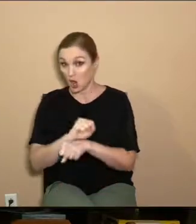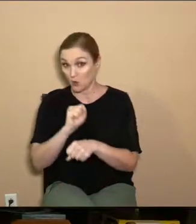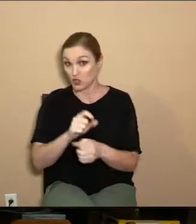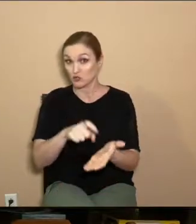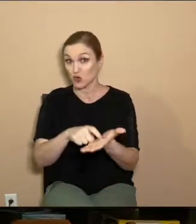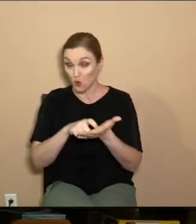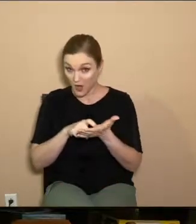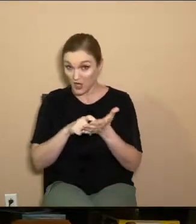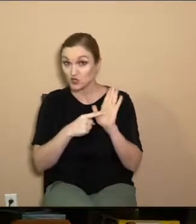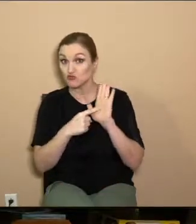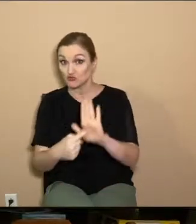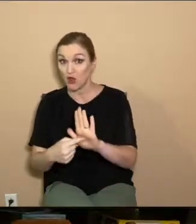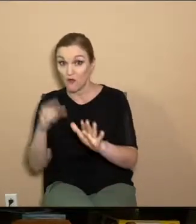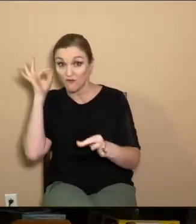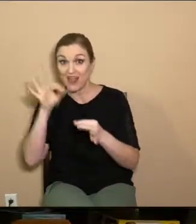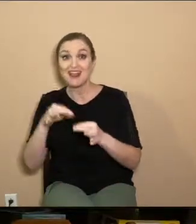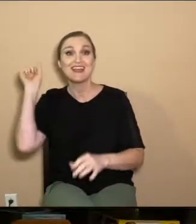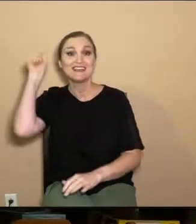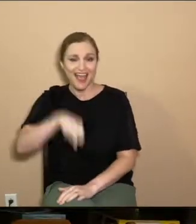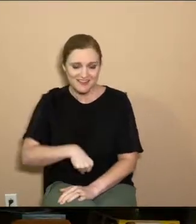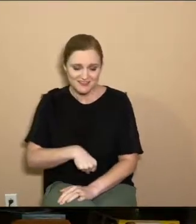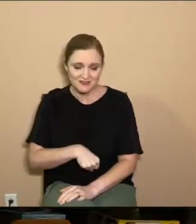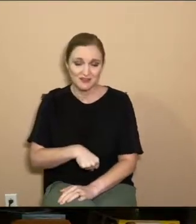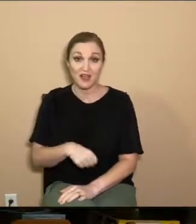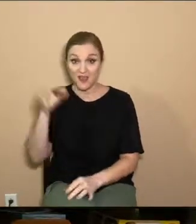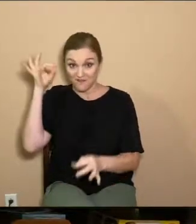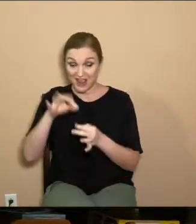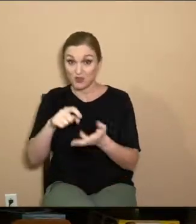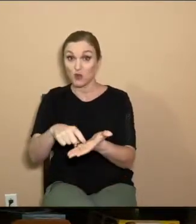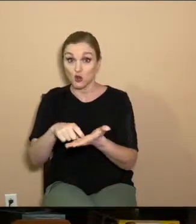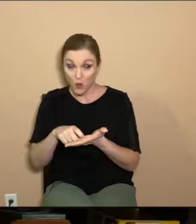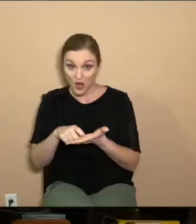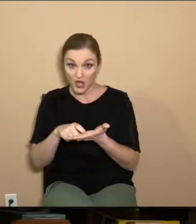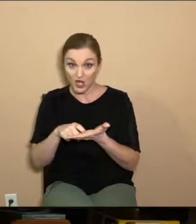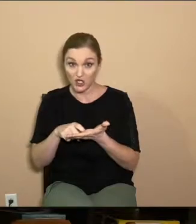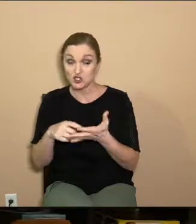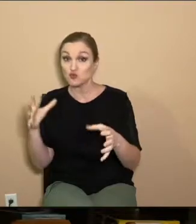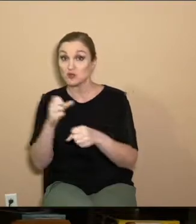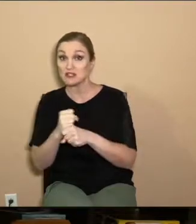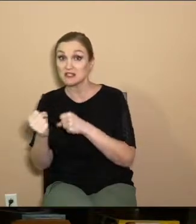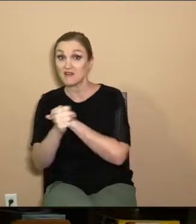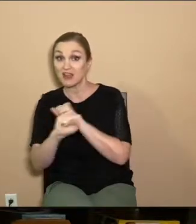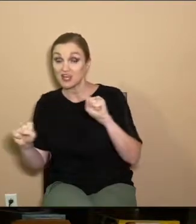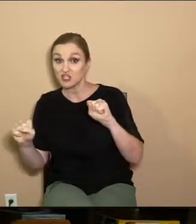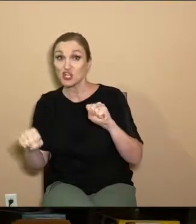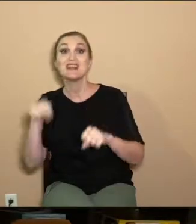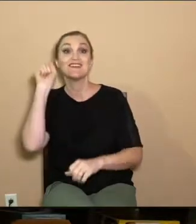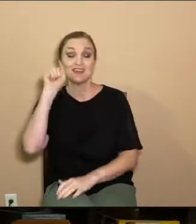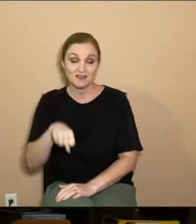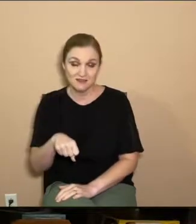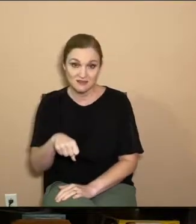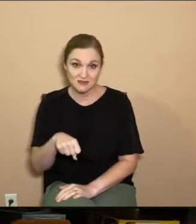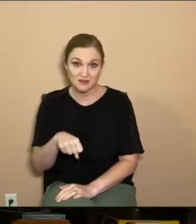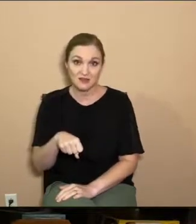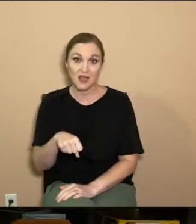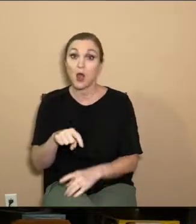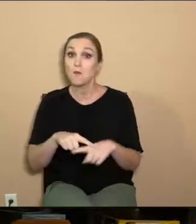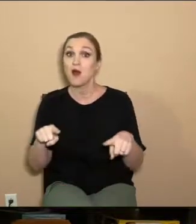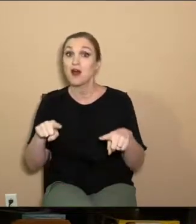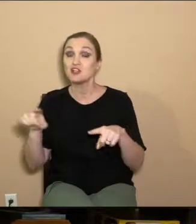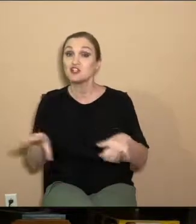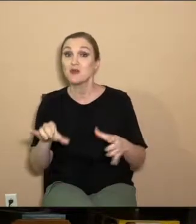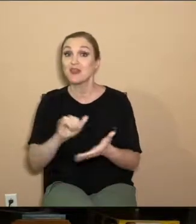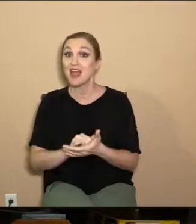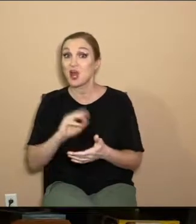required to demonstrate faith? Absolutely. Is faith required to receive salvation? Absolutely. But in doing